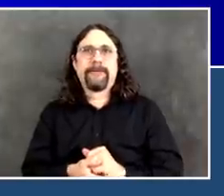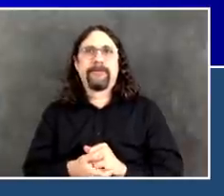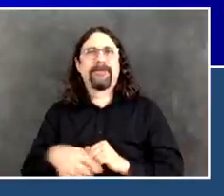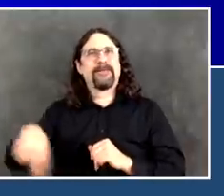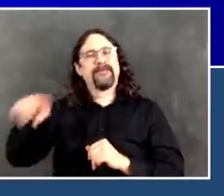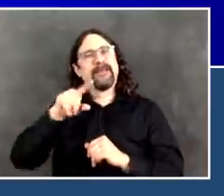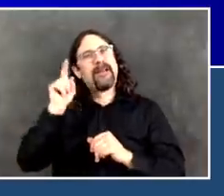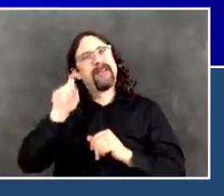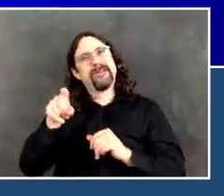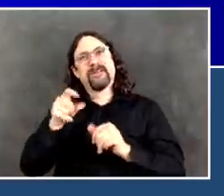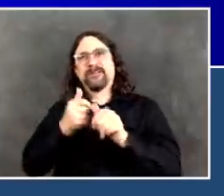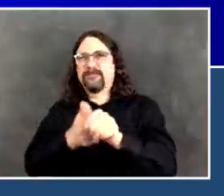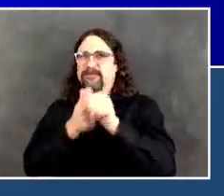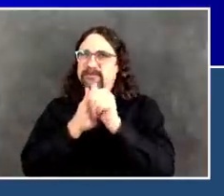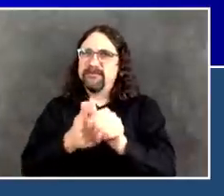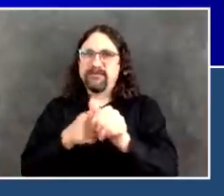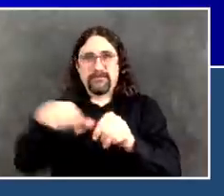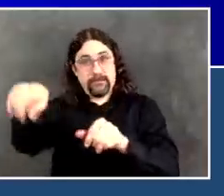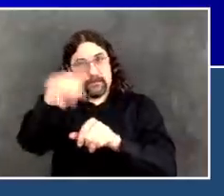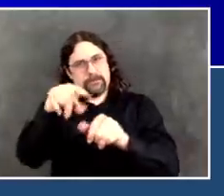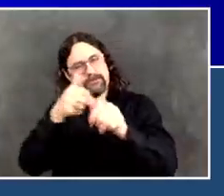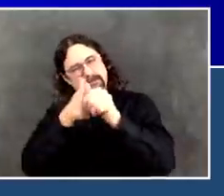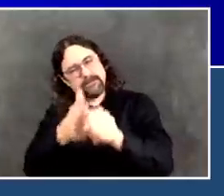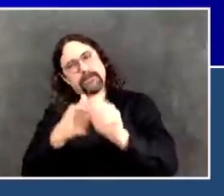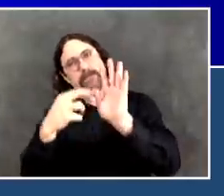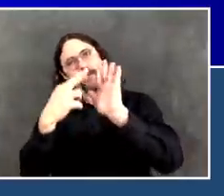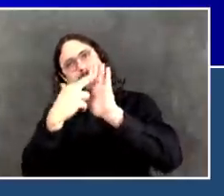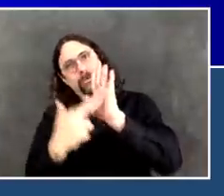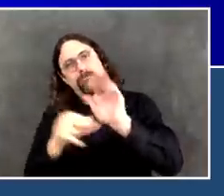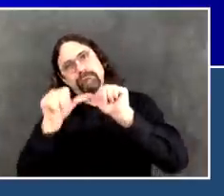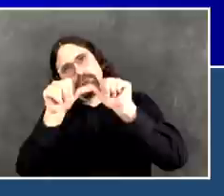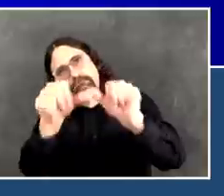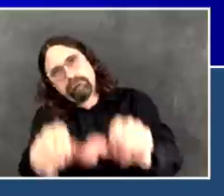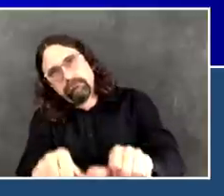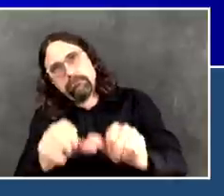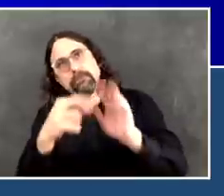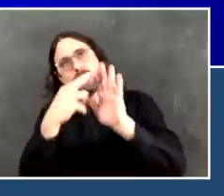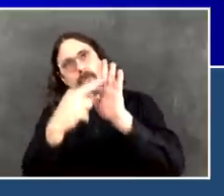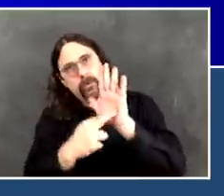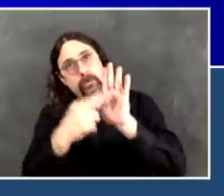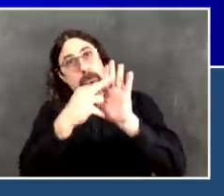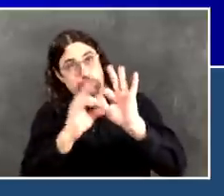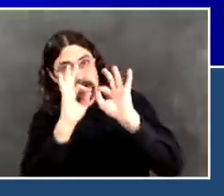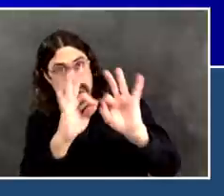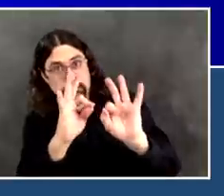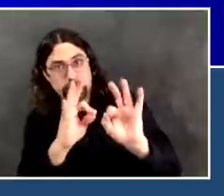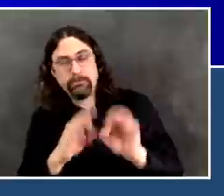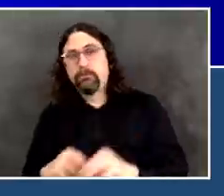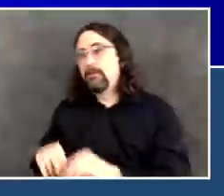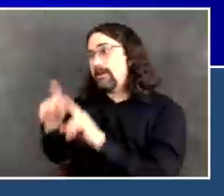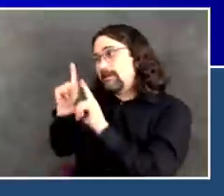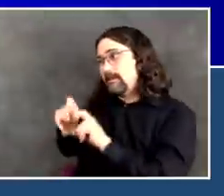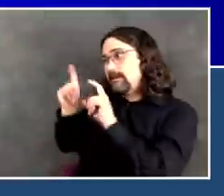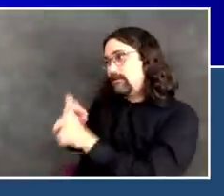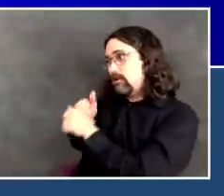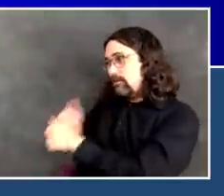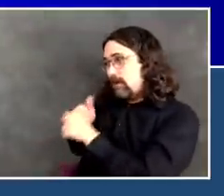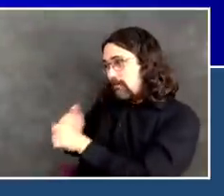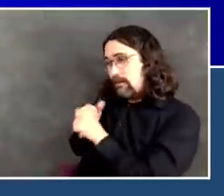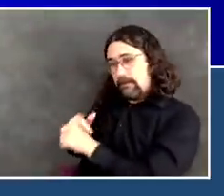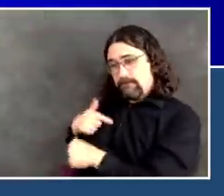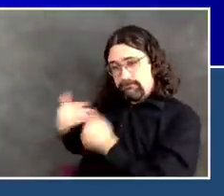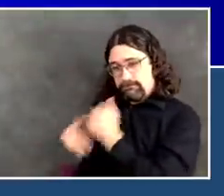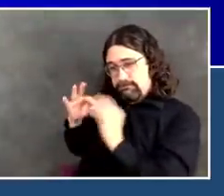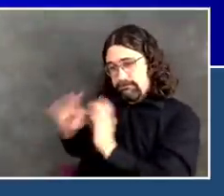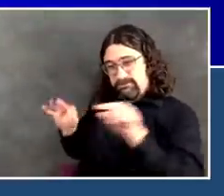have available today in New York City. But we're going to keep fighting because we're finally getting more test kits. We're going to